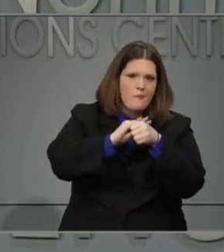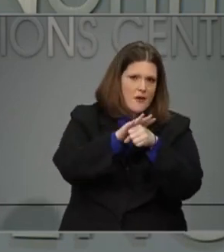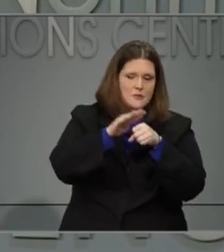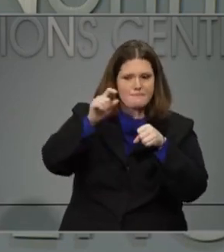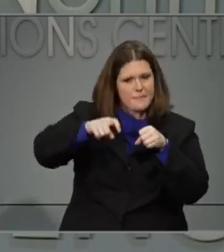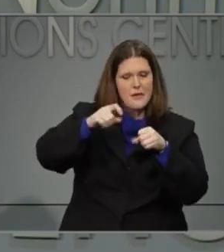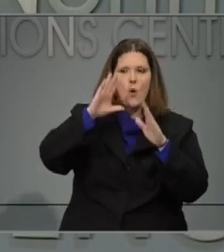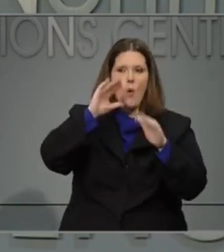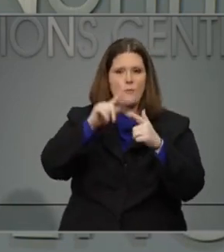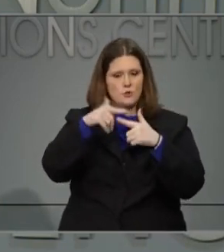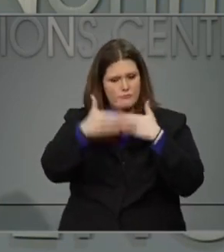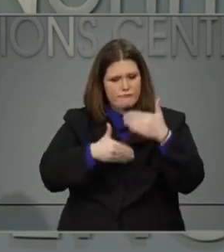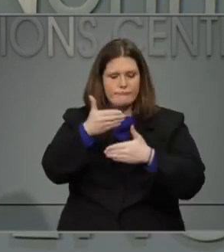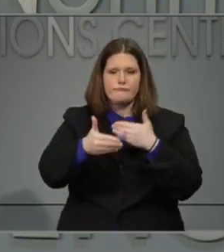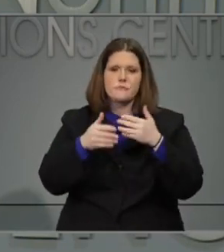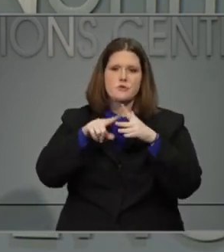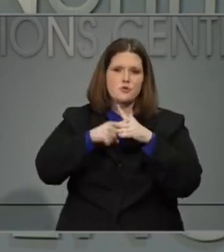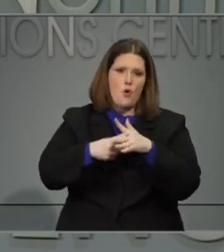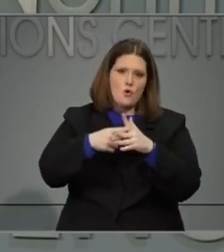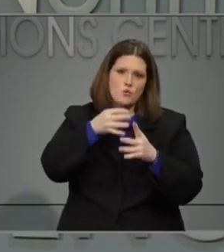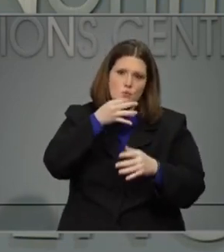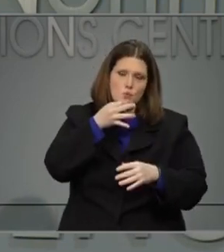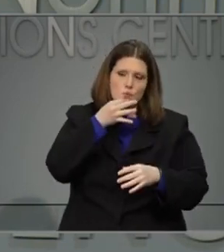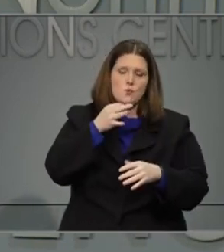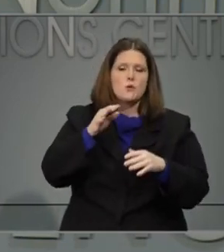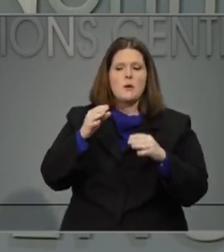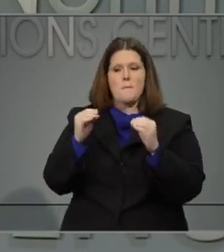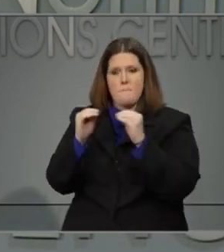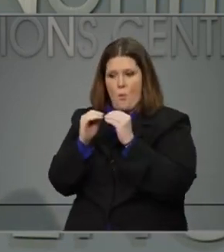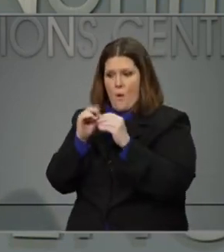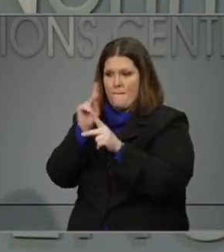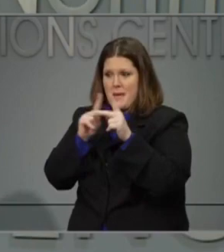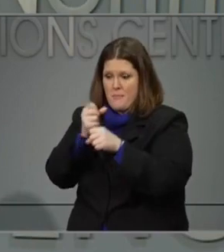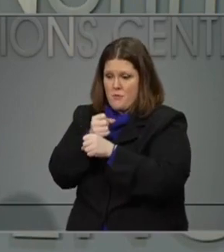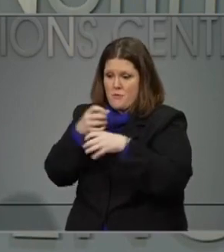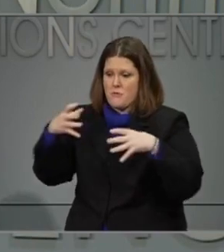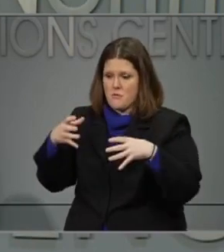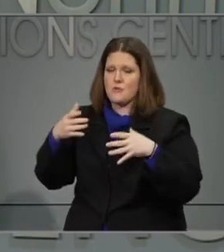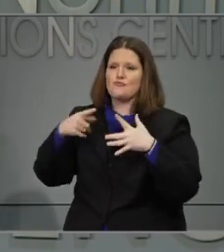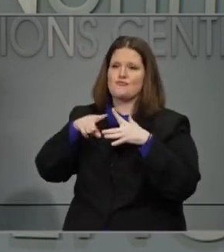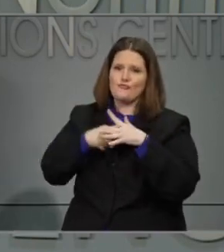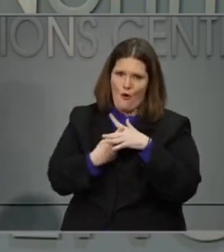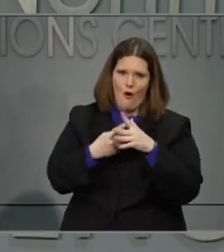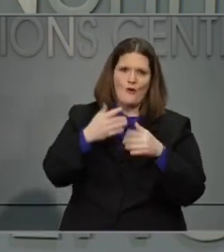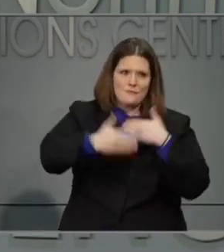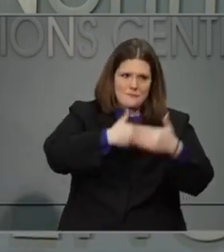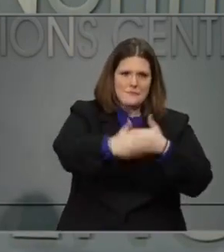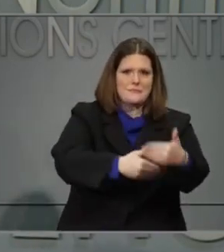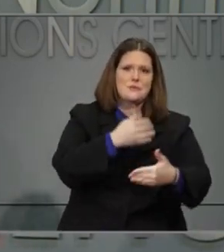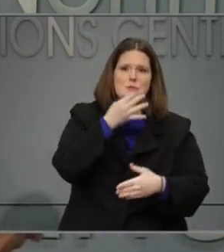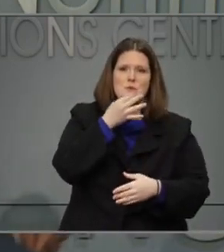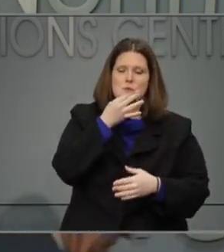very very soon that the additional people can get to work very soon. Would you want to add to that Dr. Cohen?